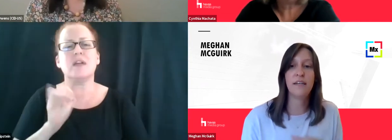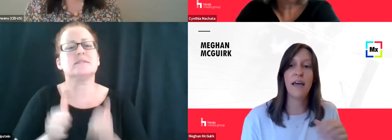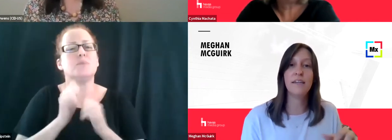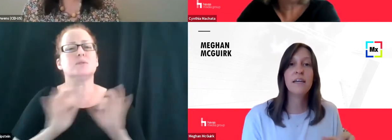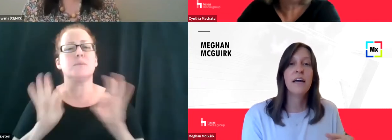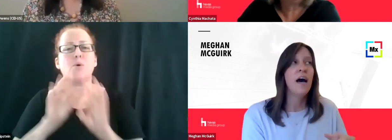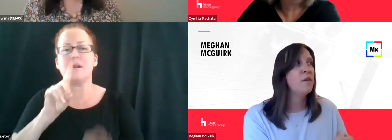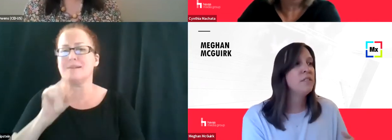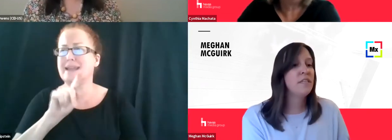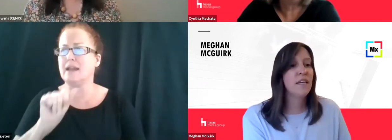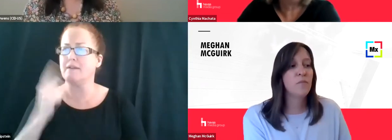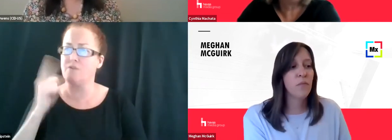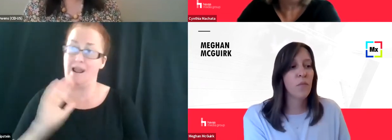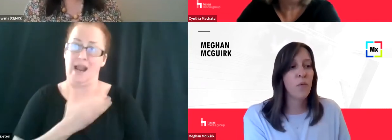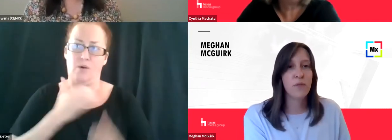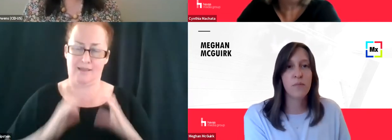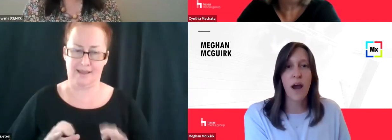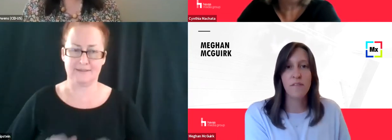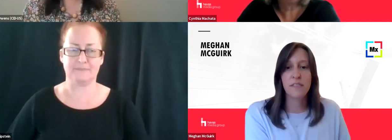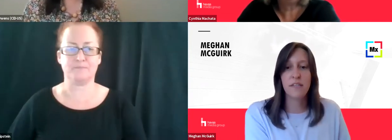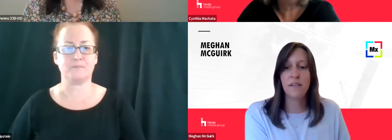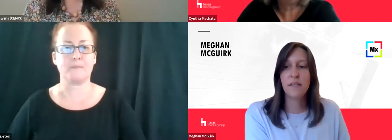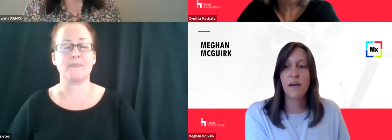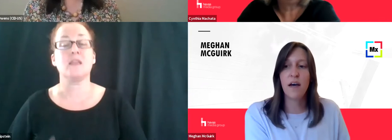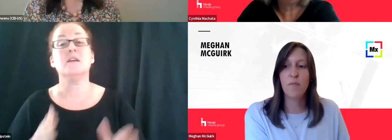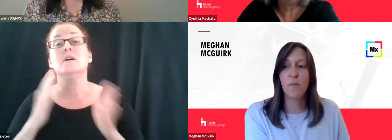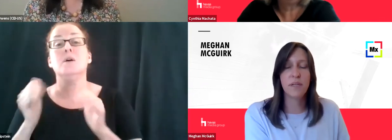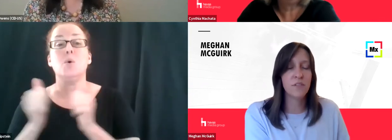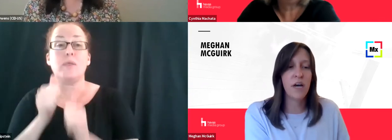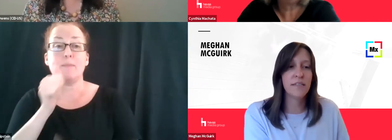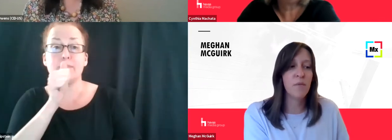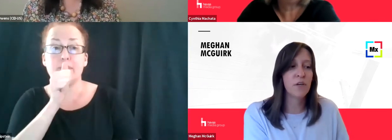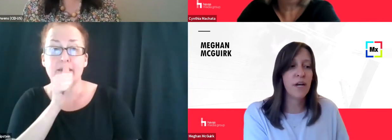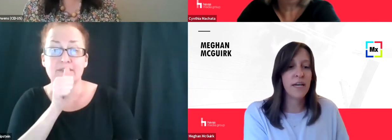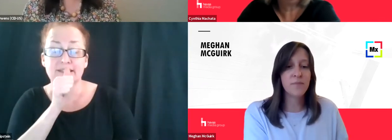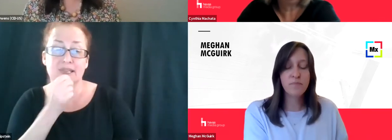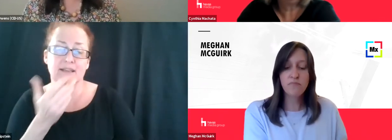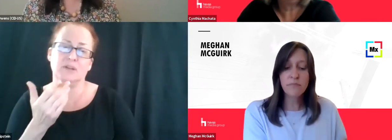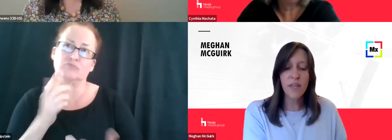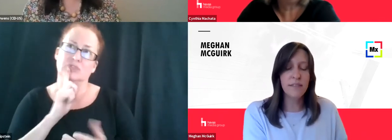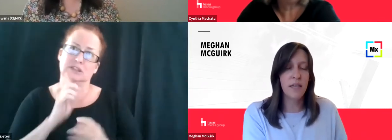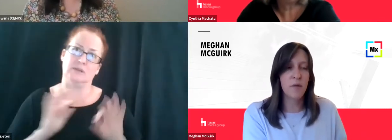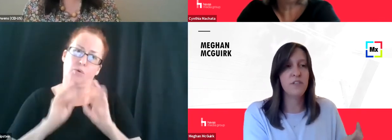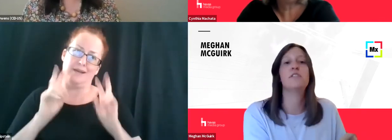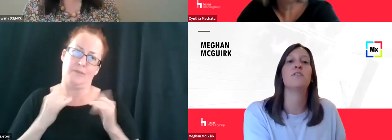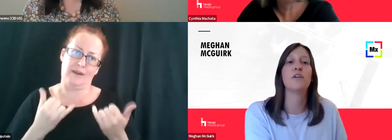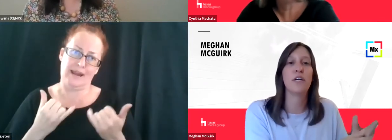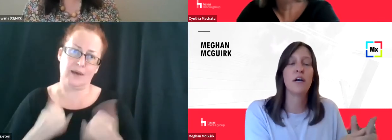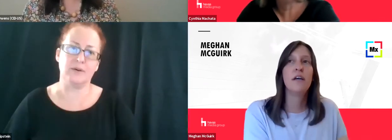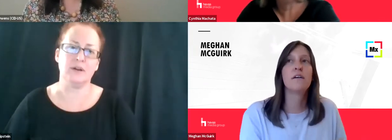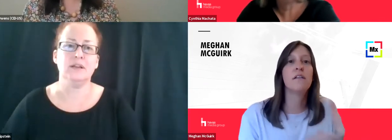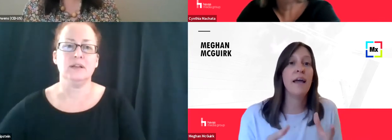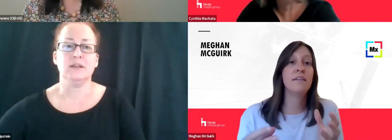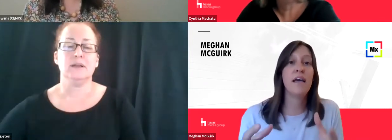clients today. I would say with privacy, um, being such a hot topic right now, Cynthia had mentioned it